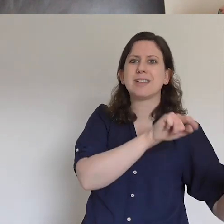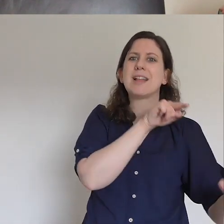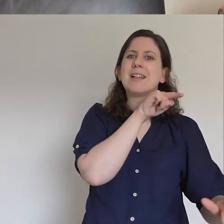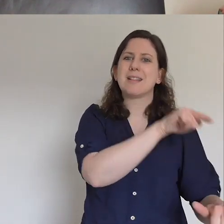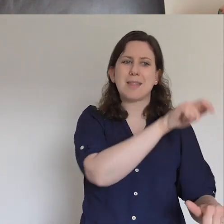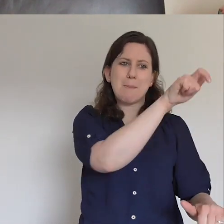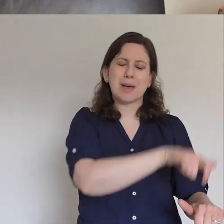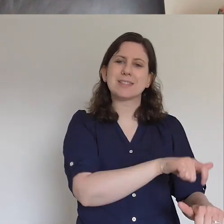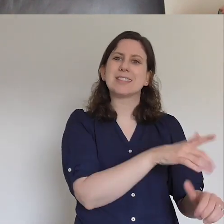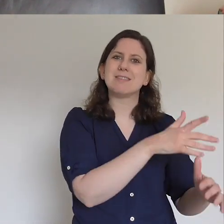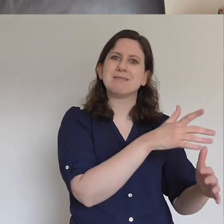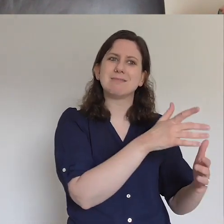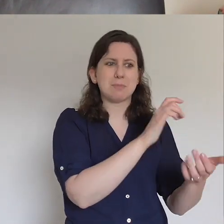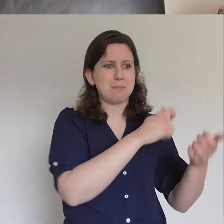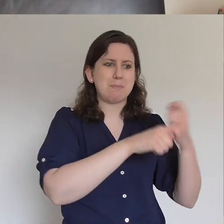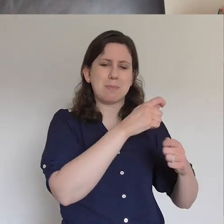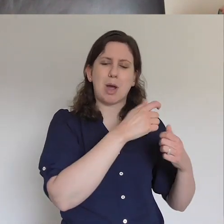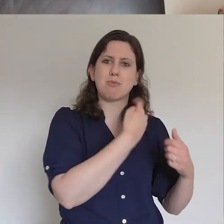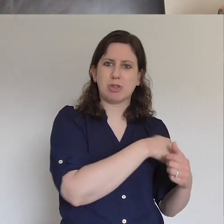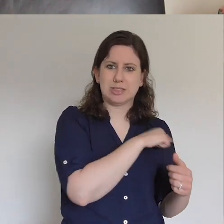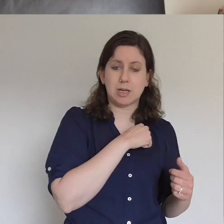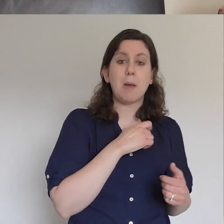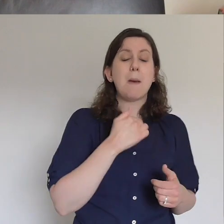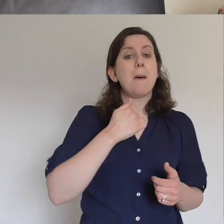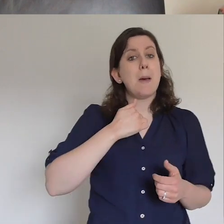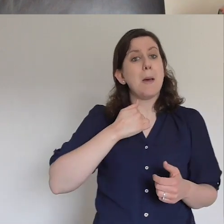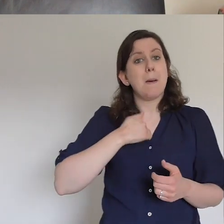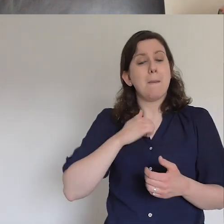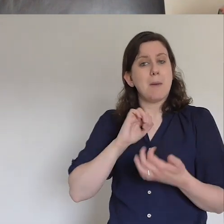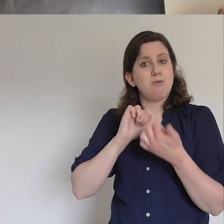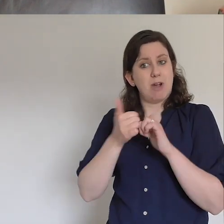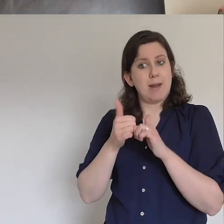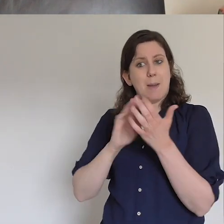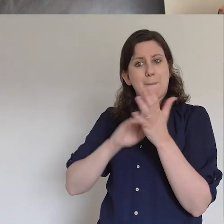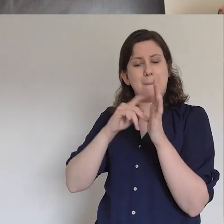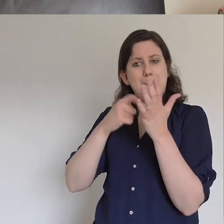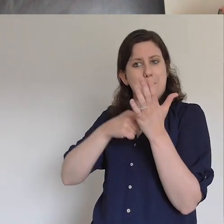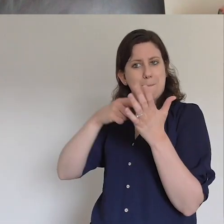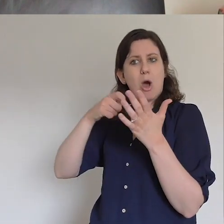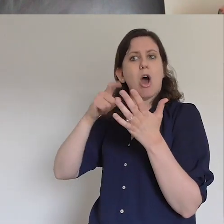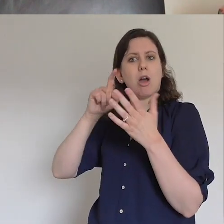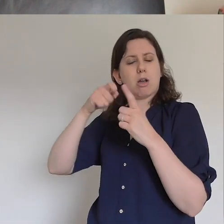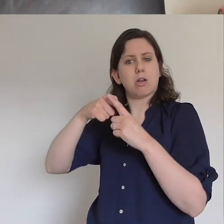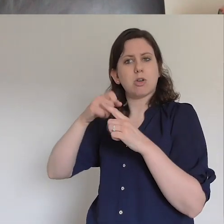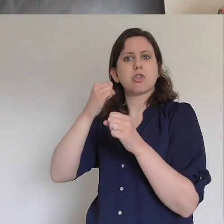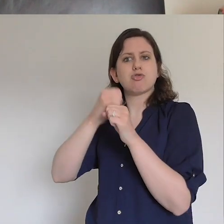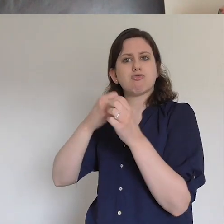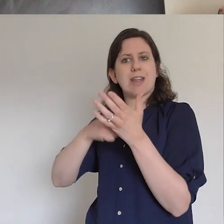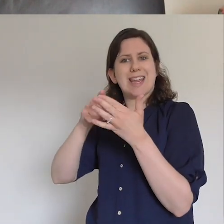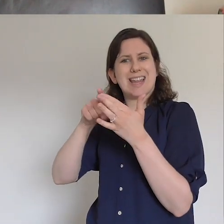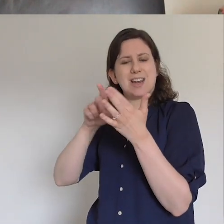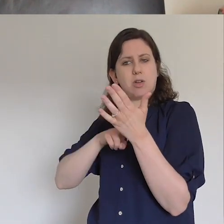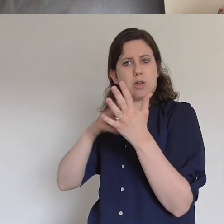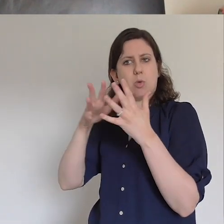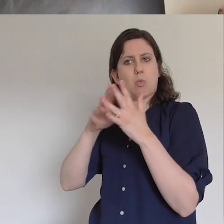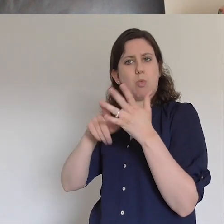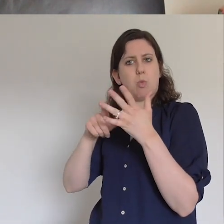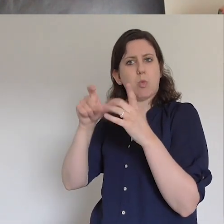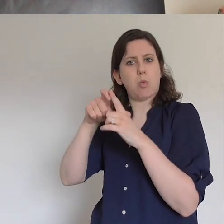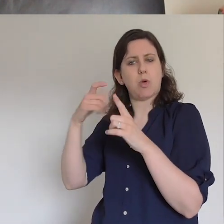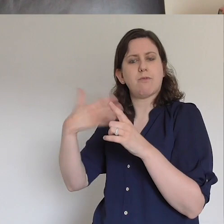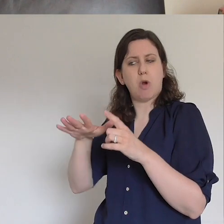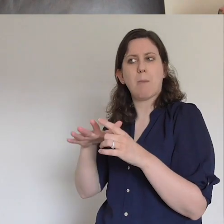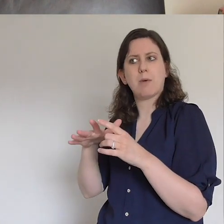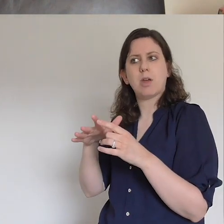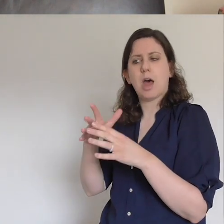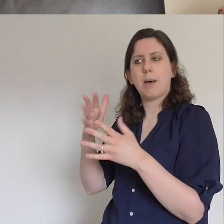Mark Greenwood from Elam talks about when it comes to the gospel offering people the chance for a big yes which is your classic yes I'm in. A little yes which is